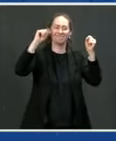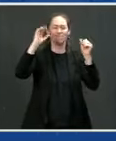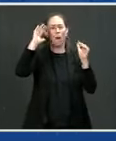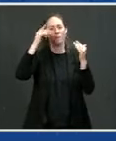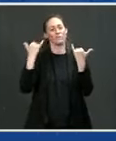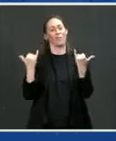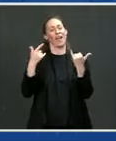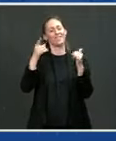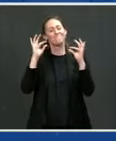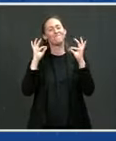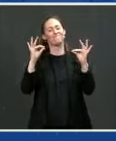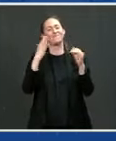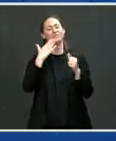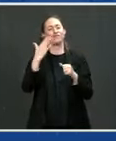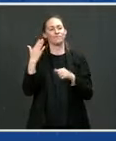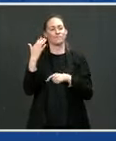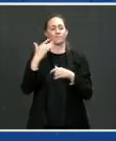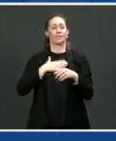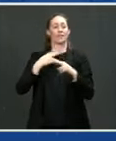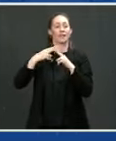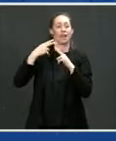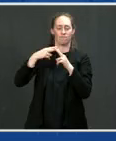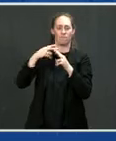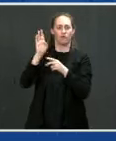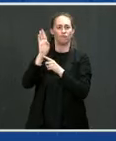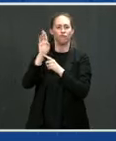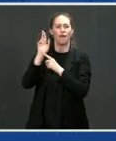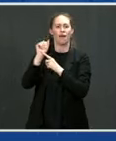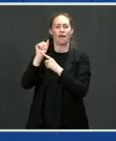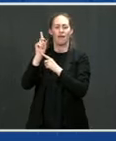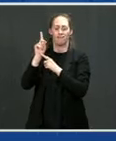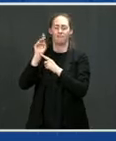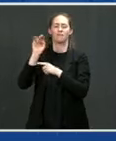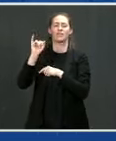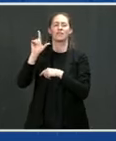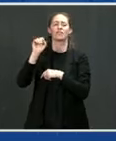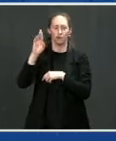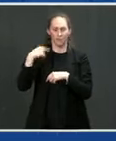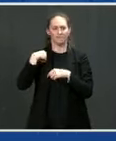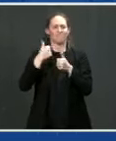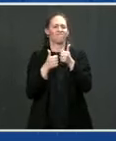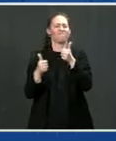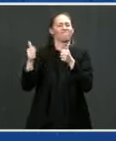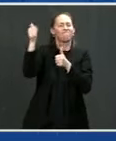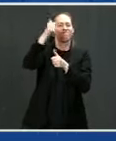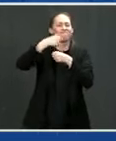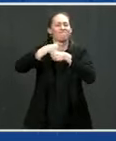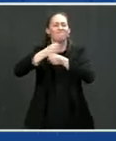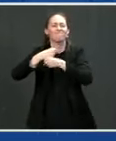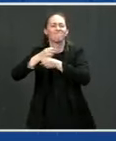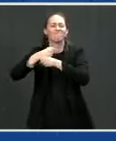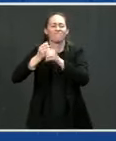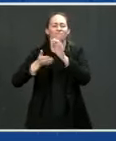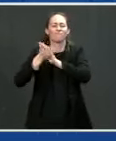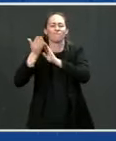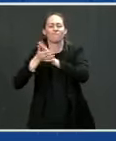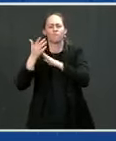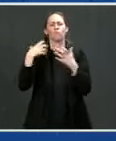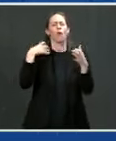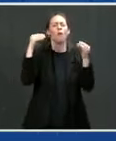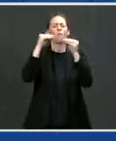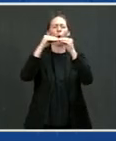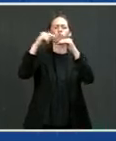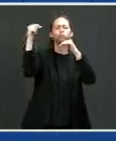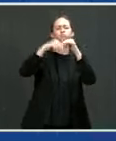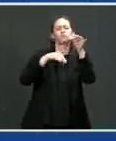I'm Brian Miller. the Vice President of Manufacturing. I want to walk you through a little bit about our product, a little bit about our bus. When we launched Proterra,